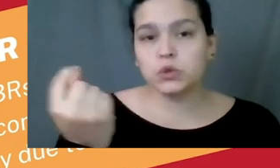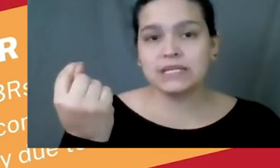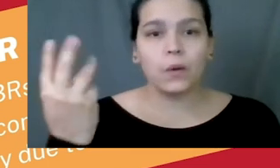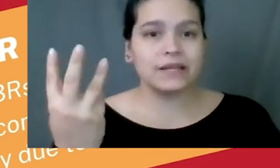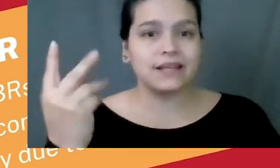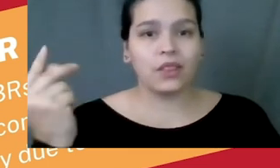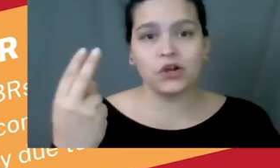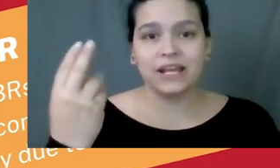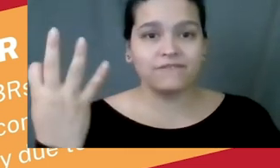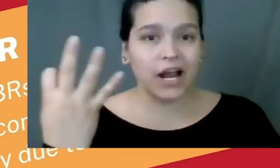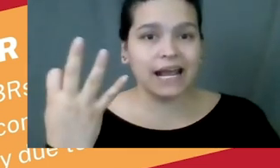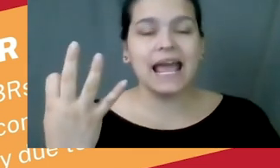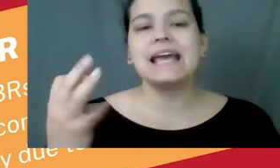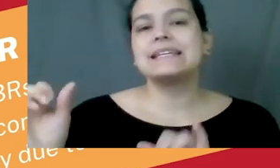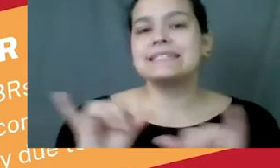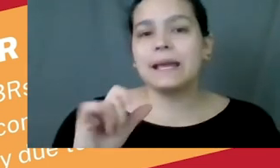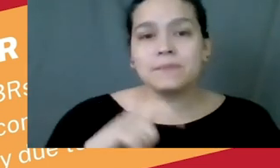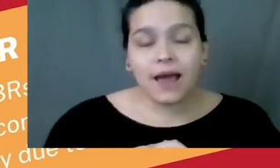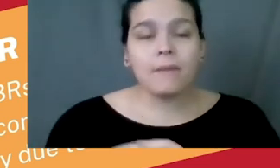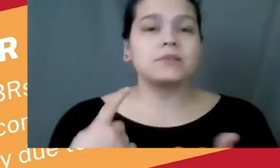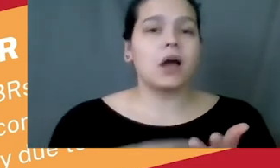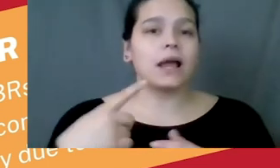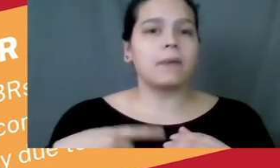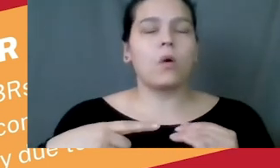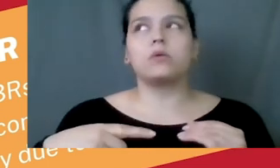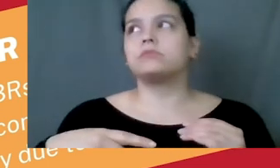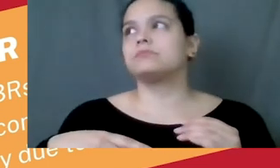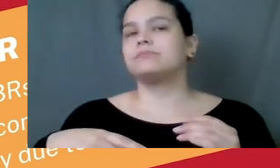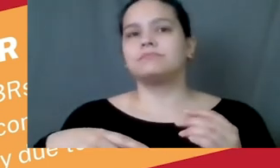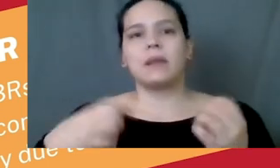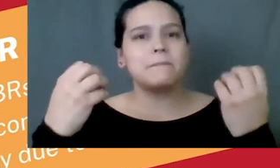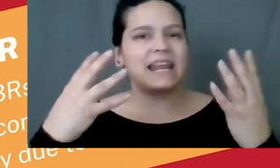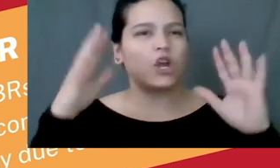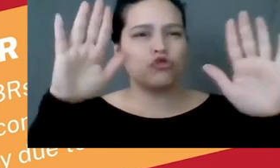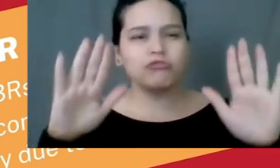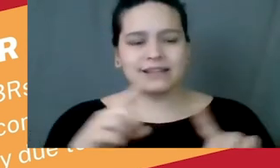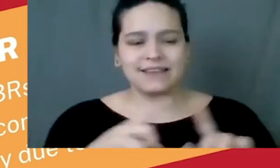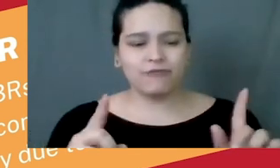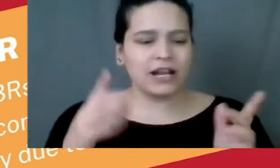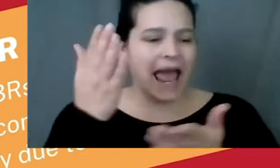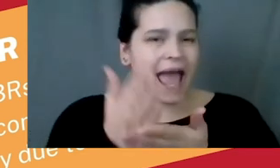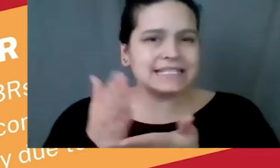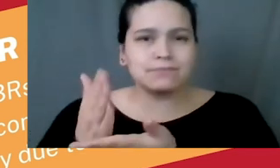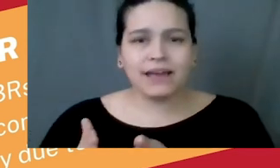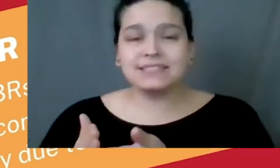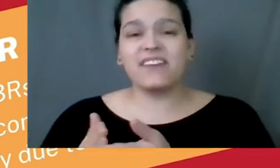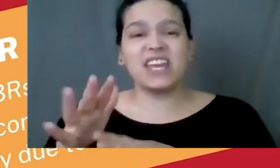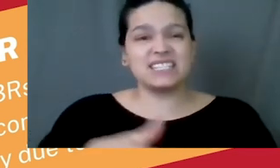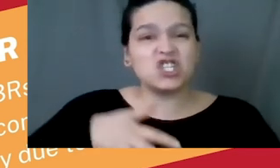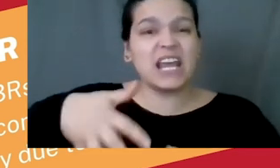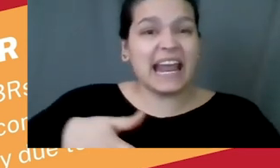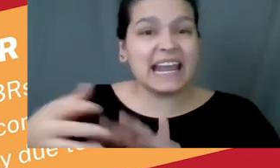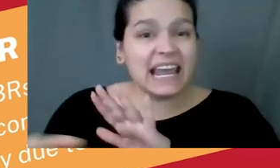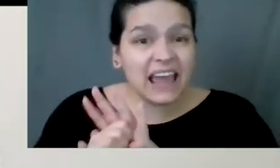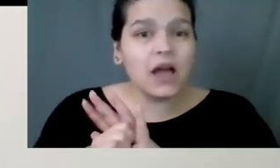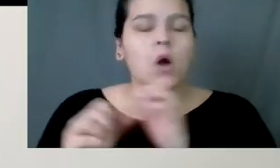Thursday, Friday, same day, or excuse me, same time, talking about all kinds of great different aspects of indigeneity with some